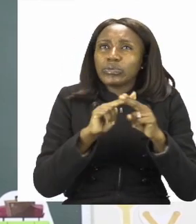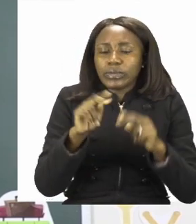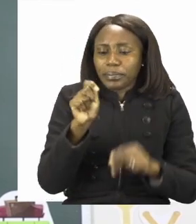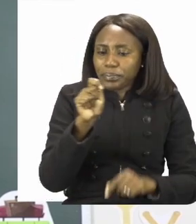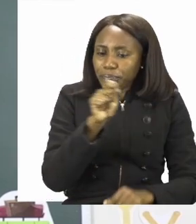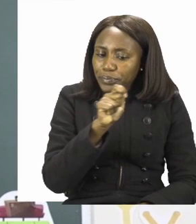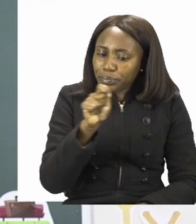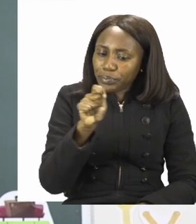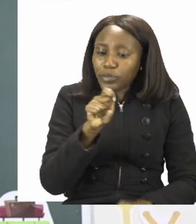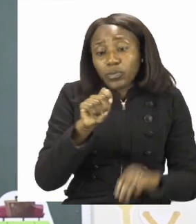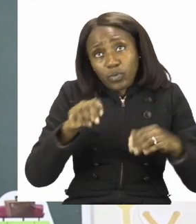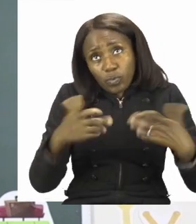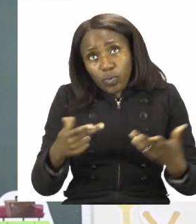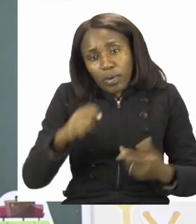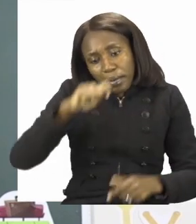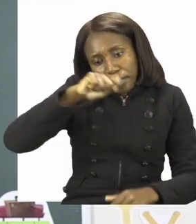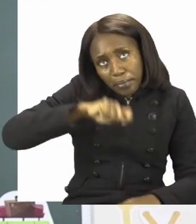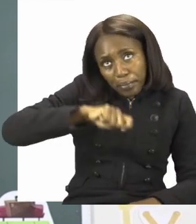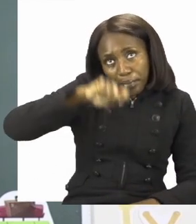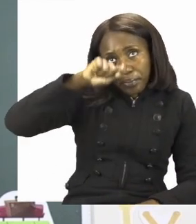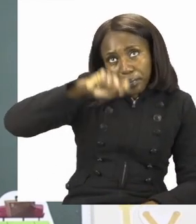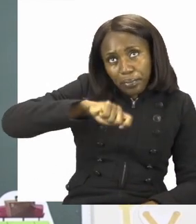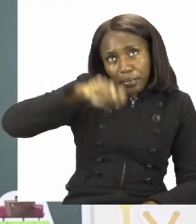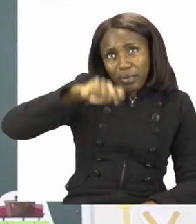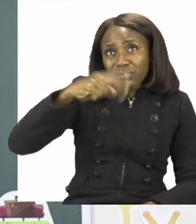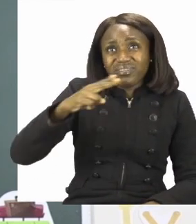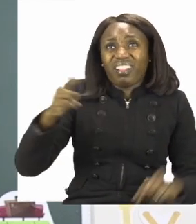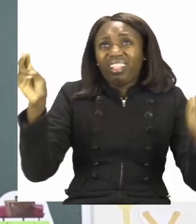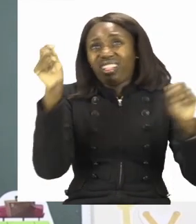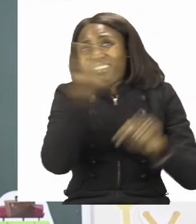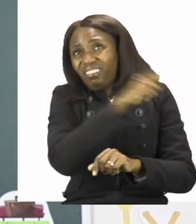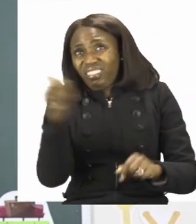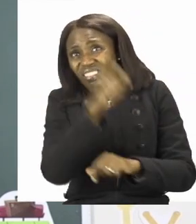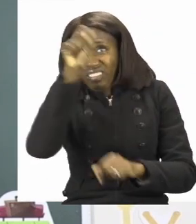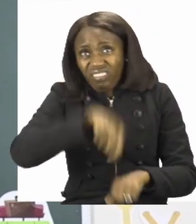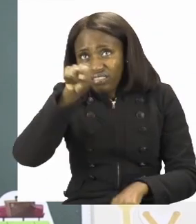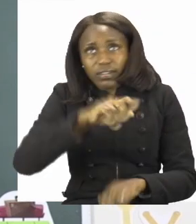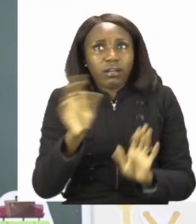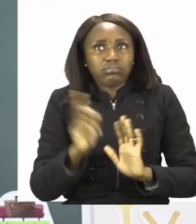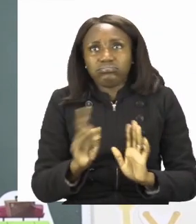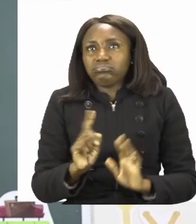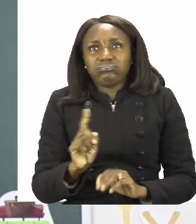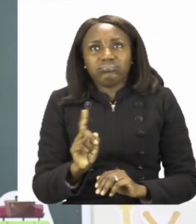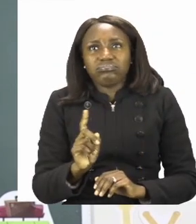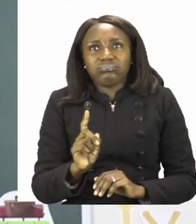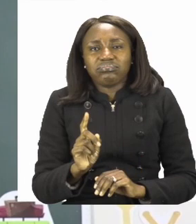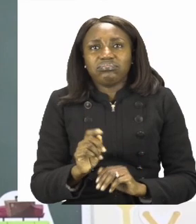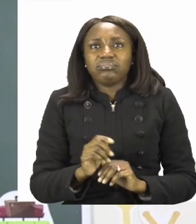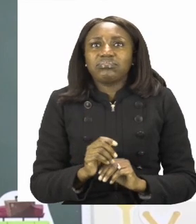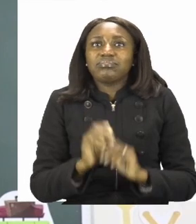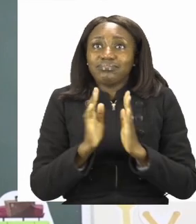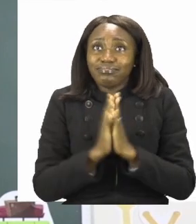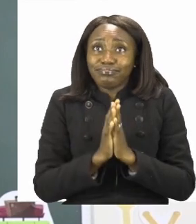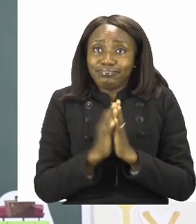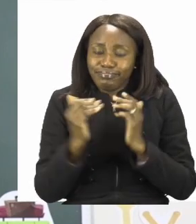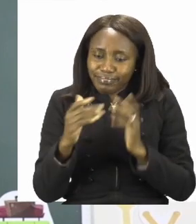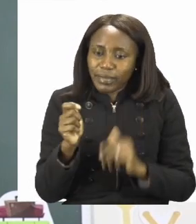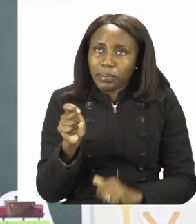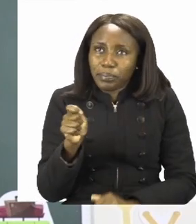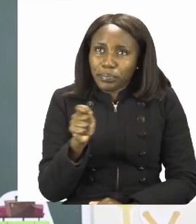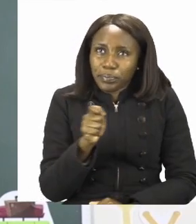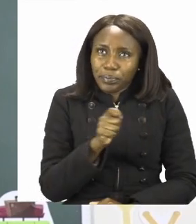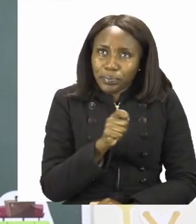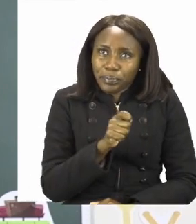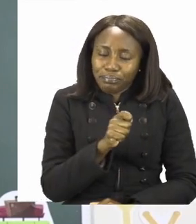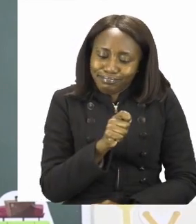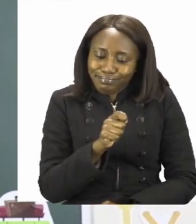down gently or across. If you're going to go across, try starting from the bottom and